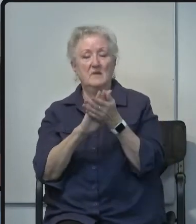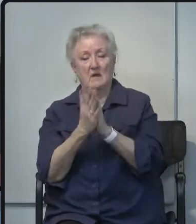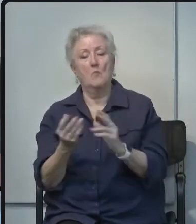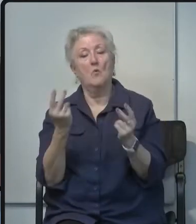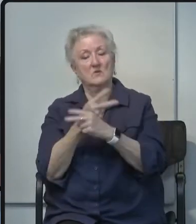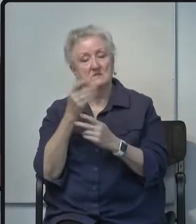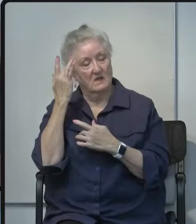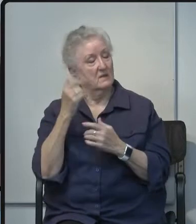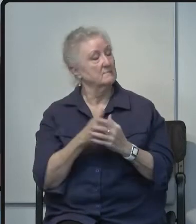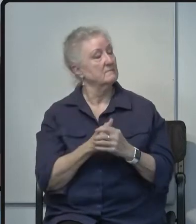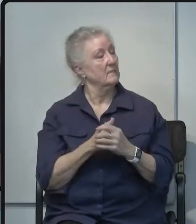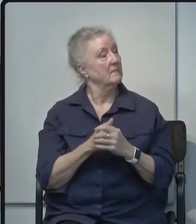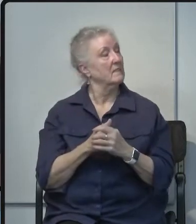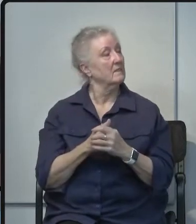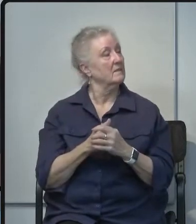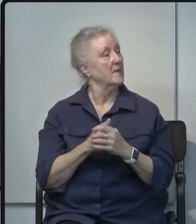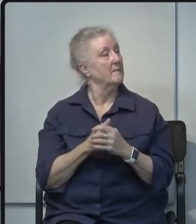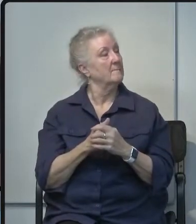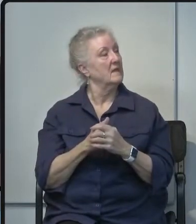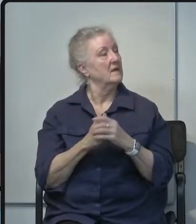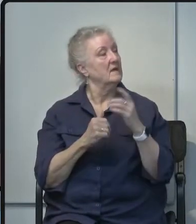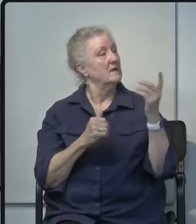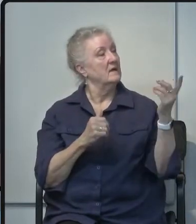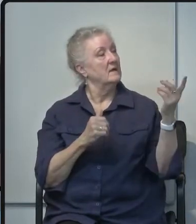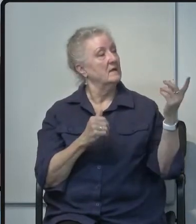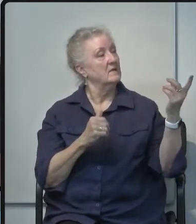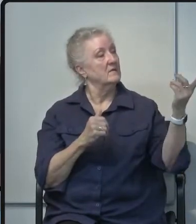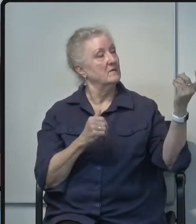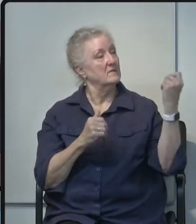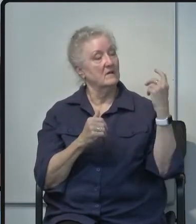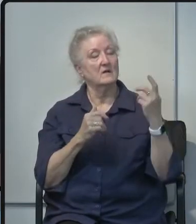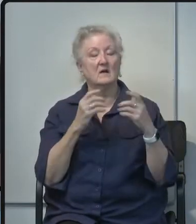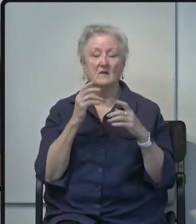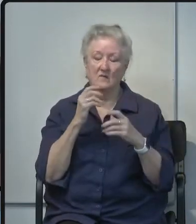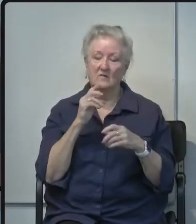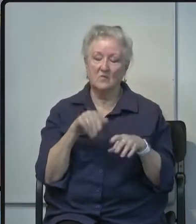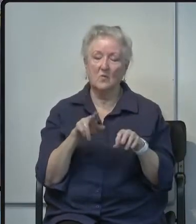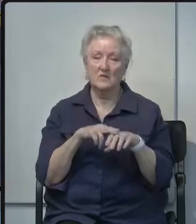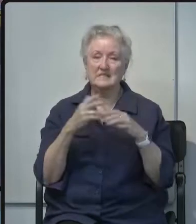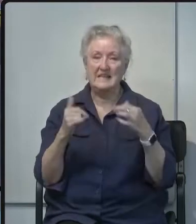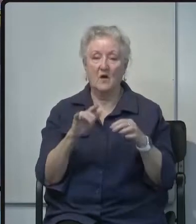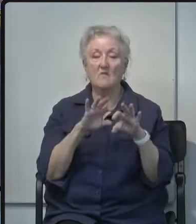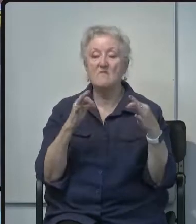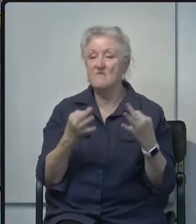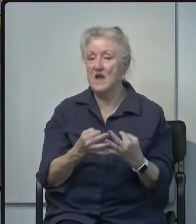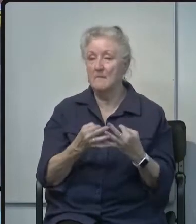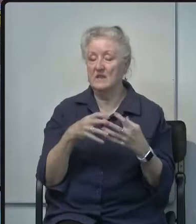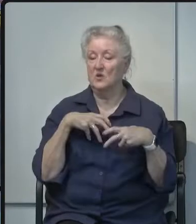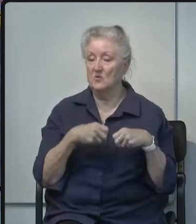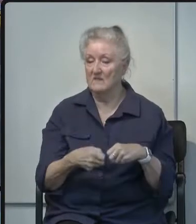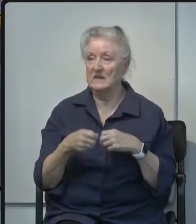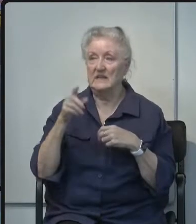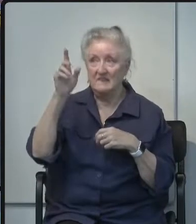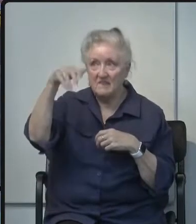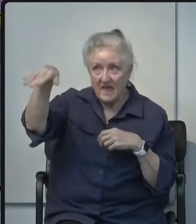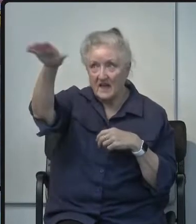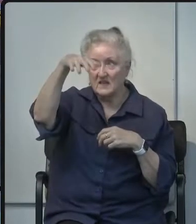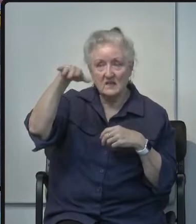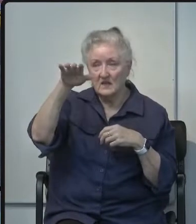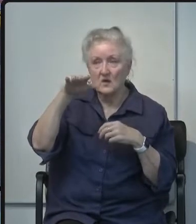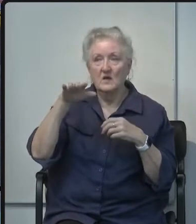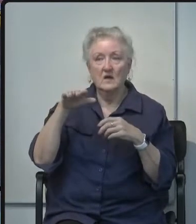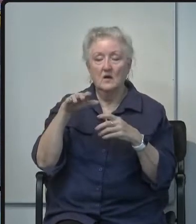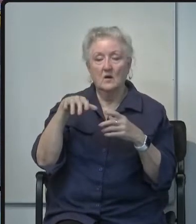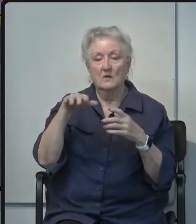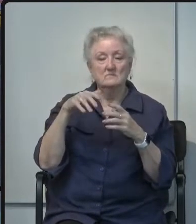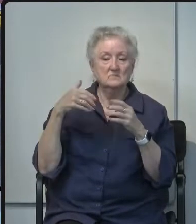and i have one for calm um at this point there's family grieving in this circle if around marion do you have any tips for